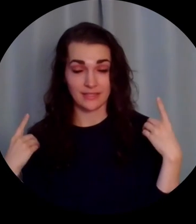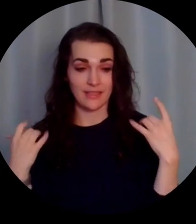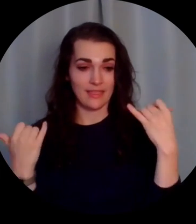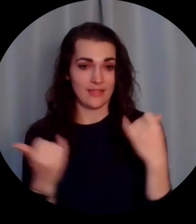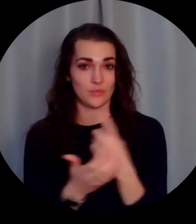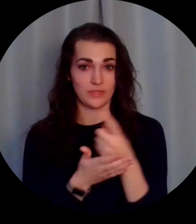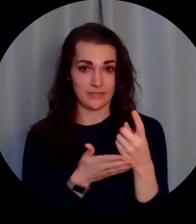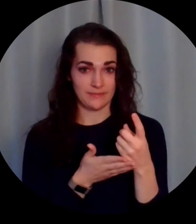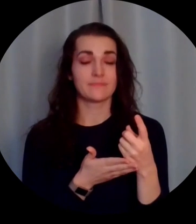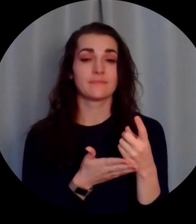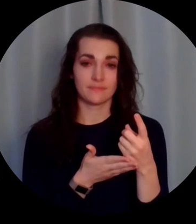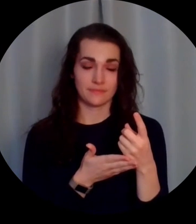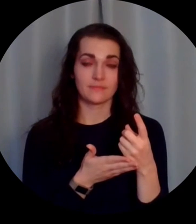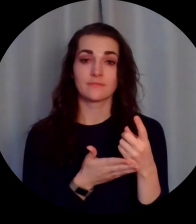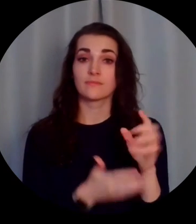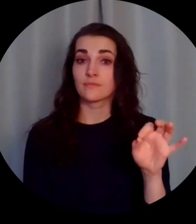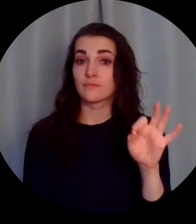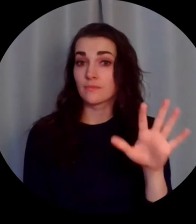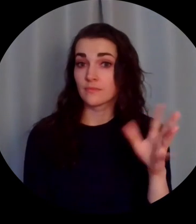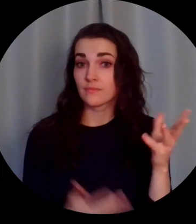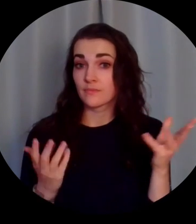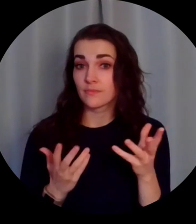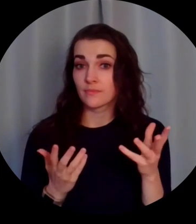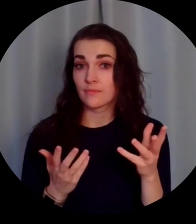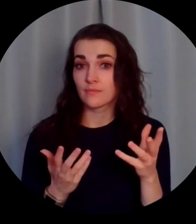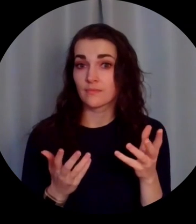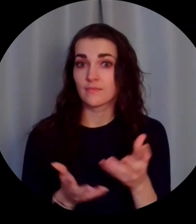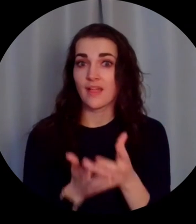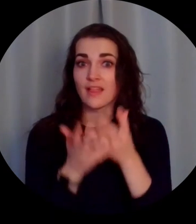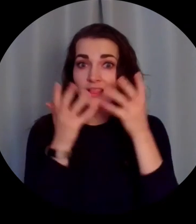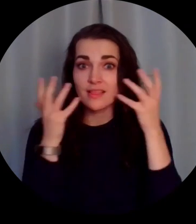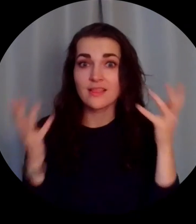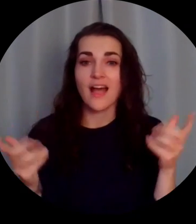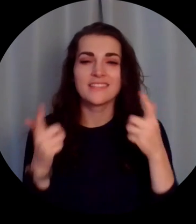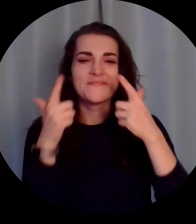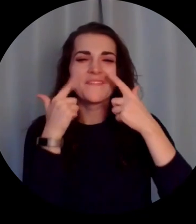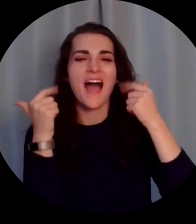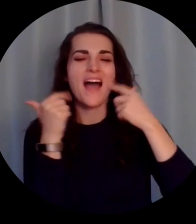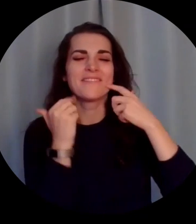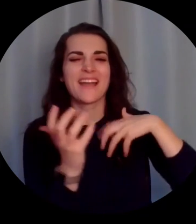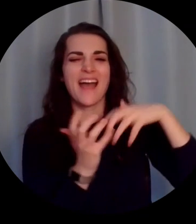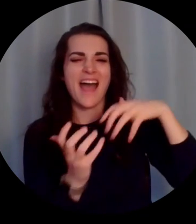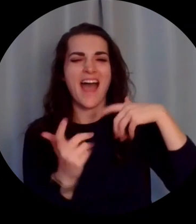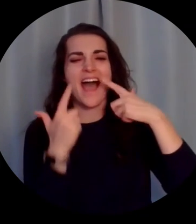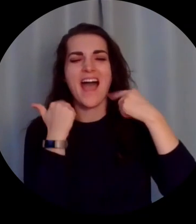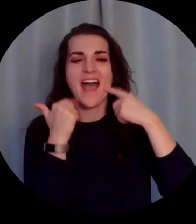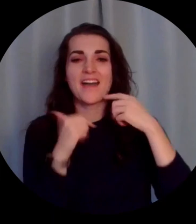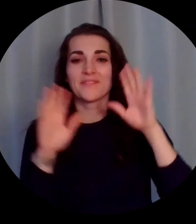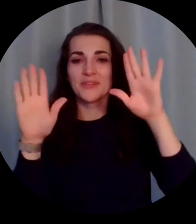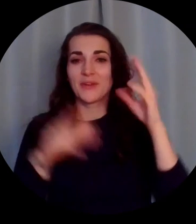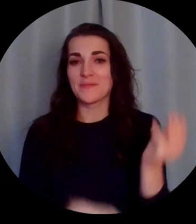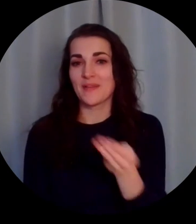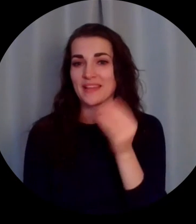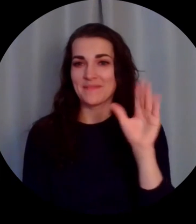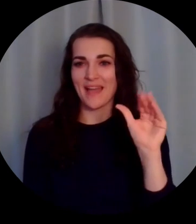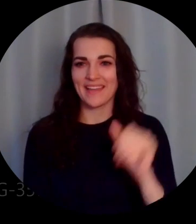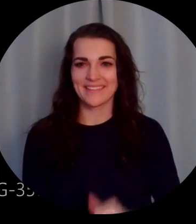this week, and the clue is lots of laughs. Have a great Monday. Bye.